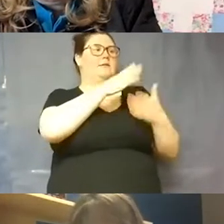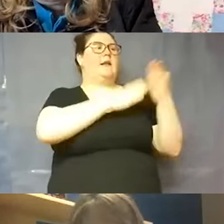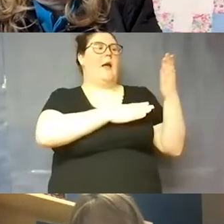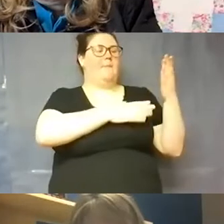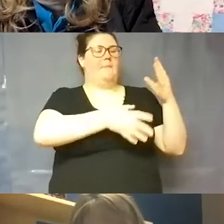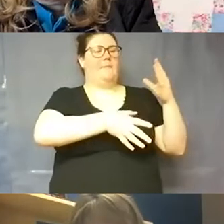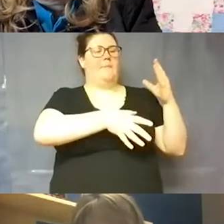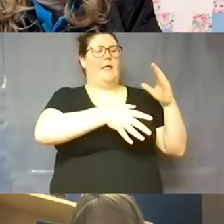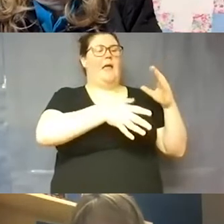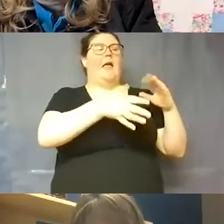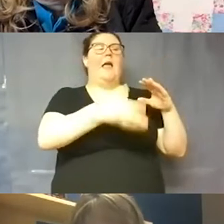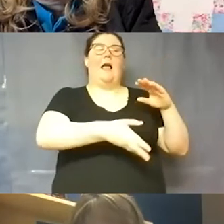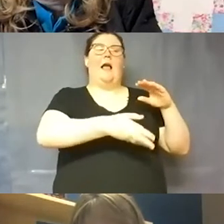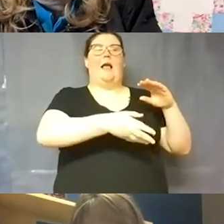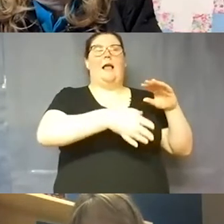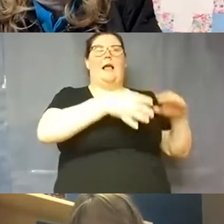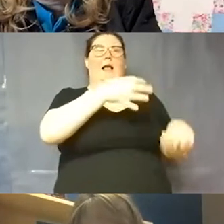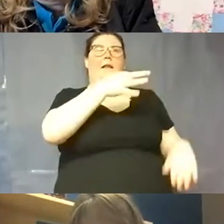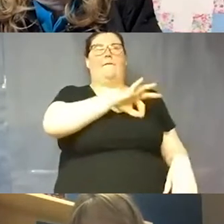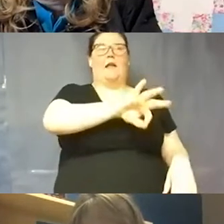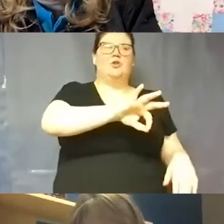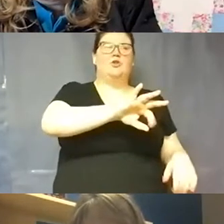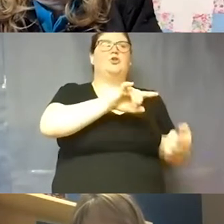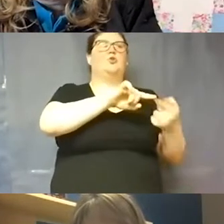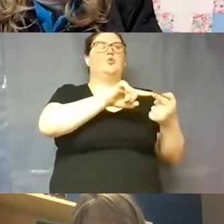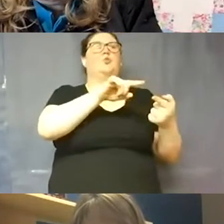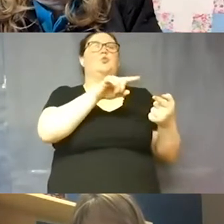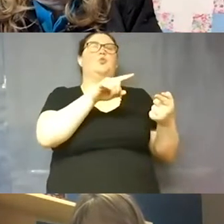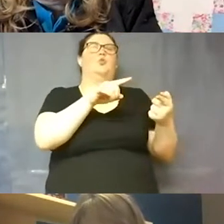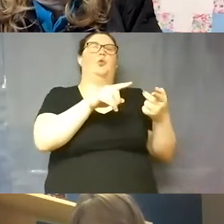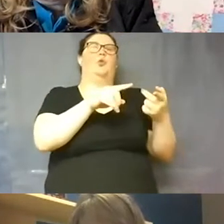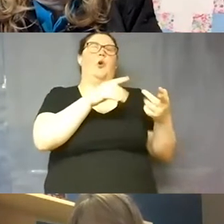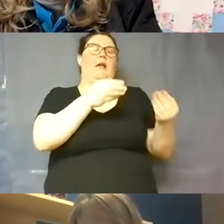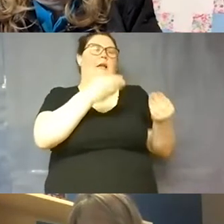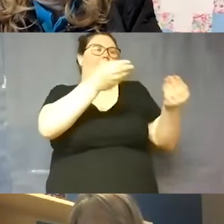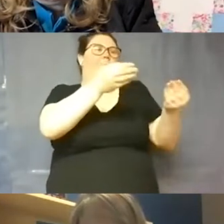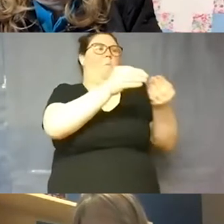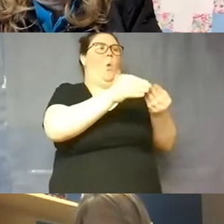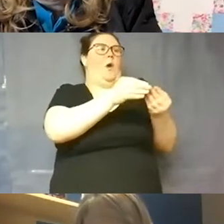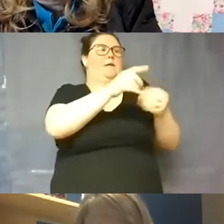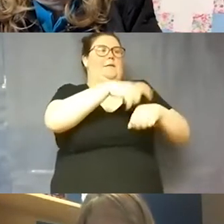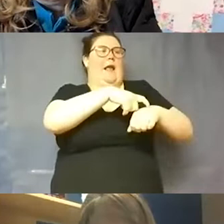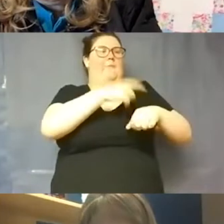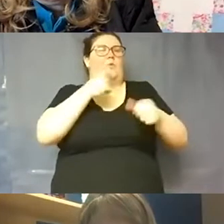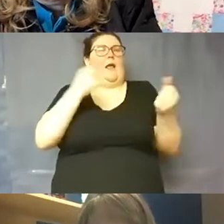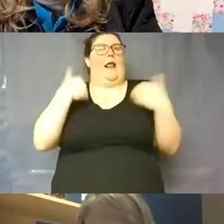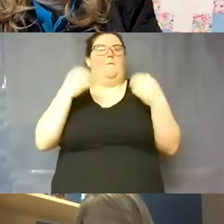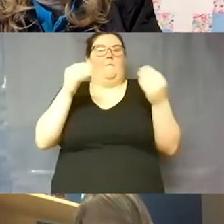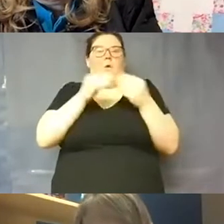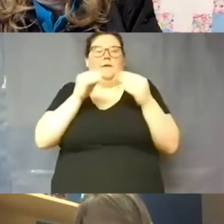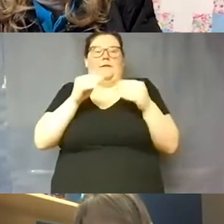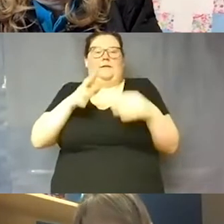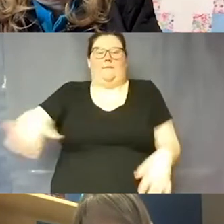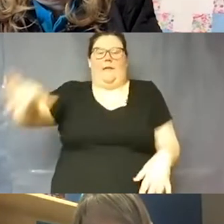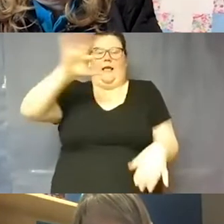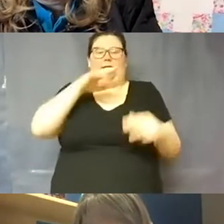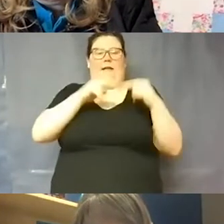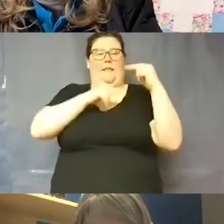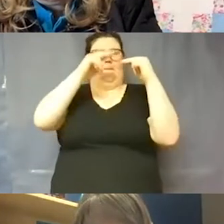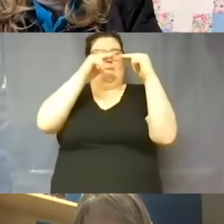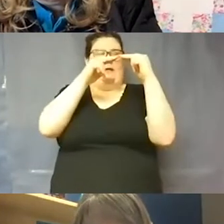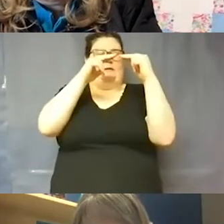allow students asynchronous time so that we have more space in the building. So we had a meeting